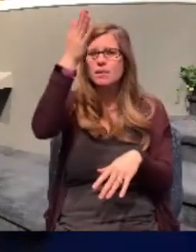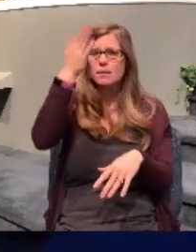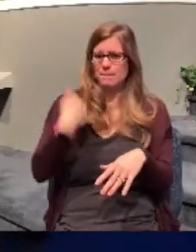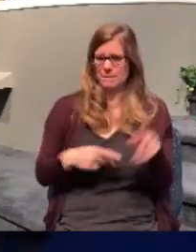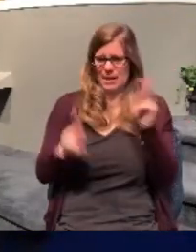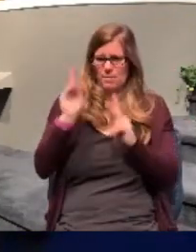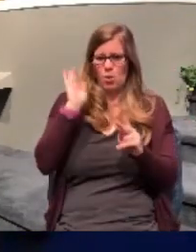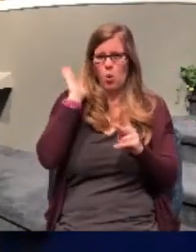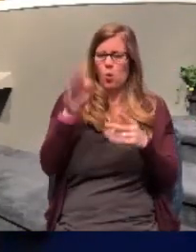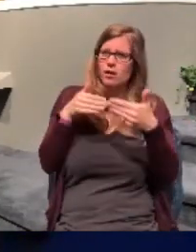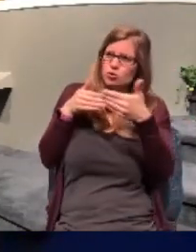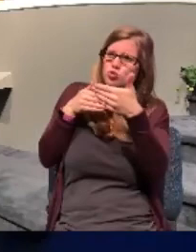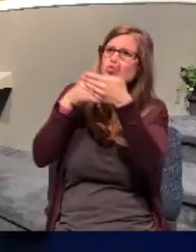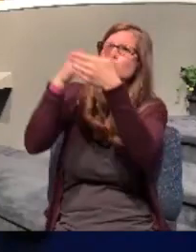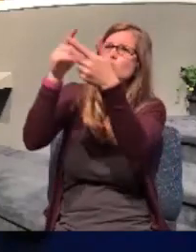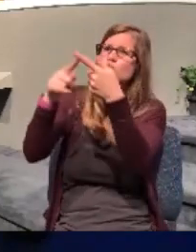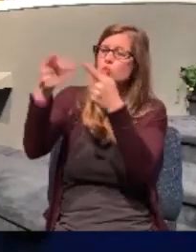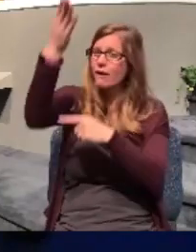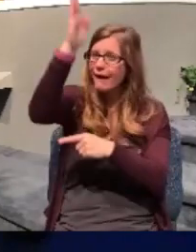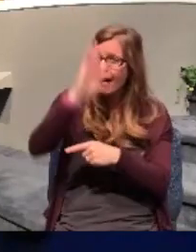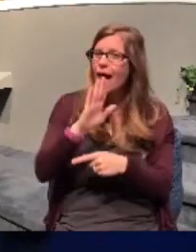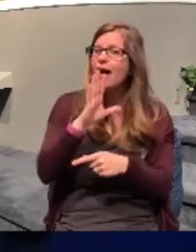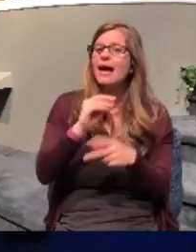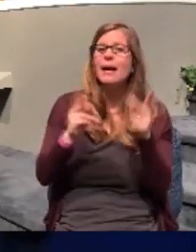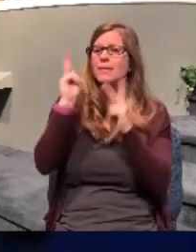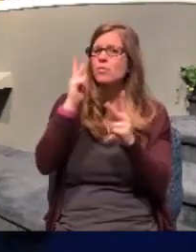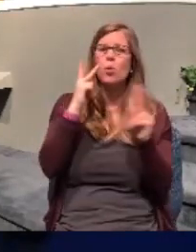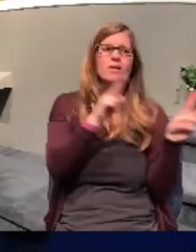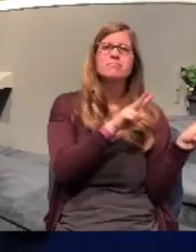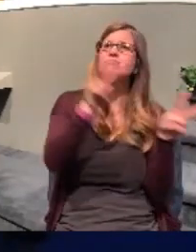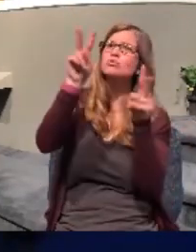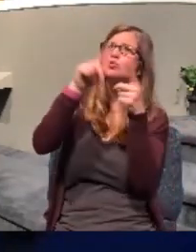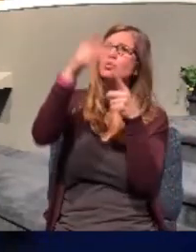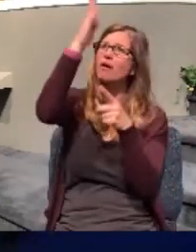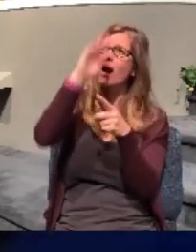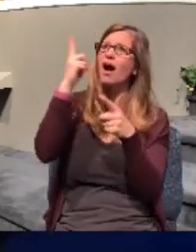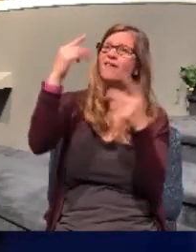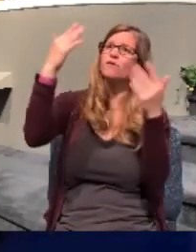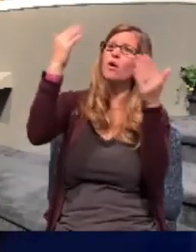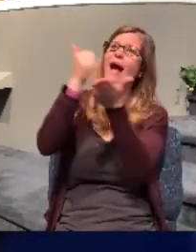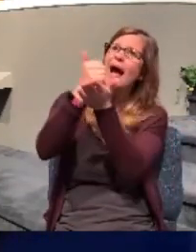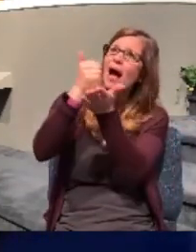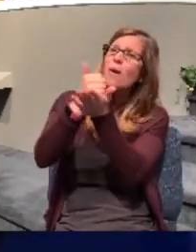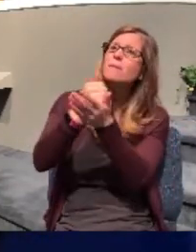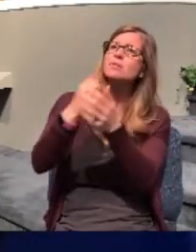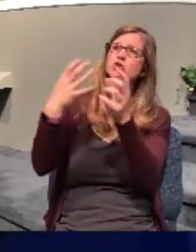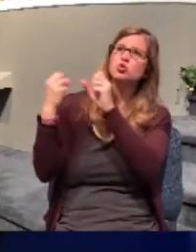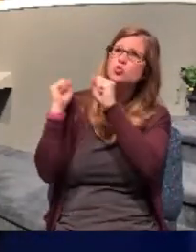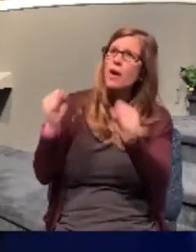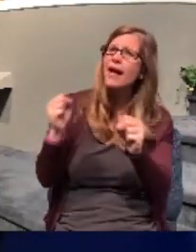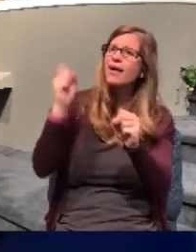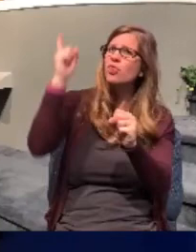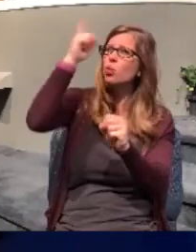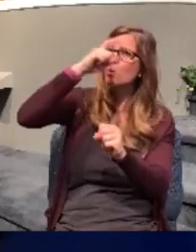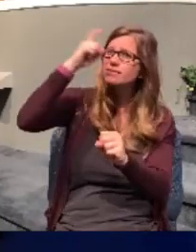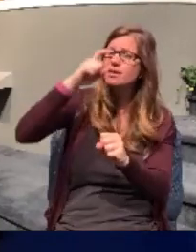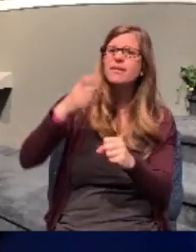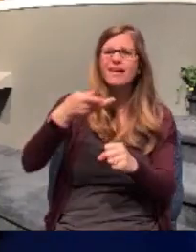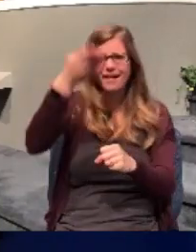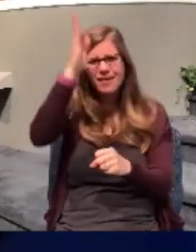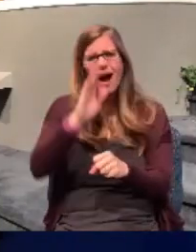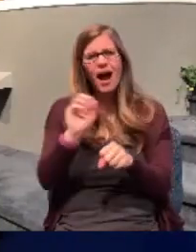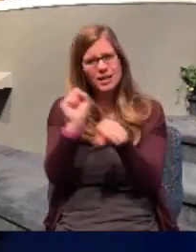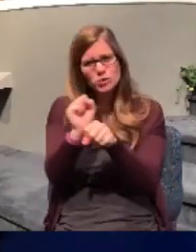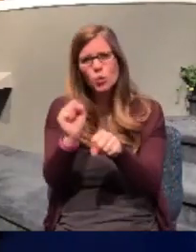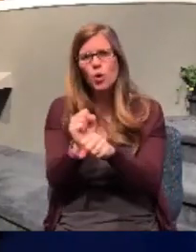will get saved and people will turn to him for help and for strength and for wisdom. God was at work here in